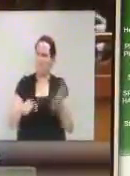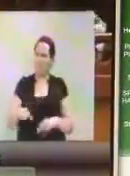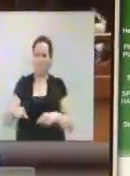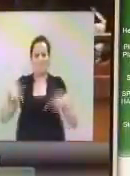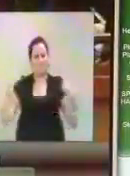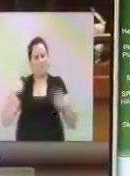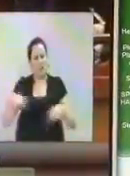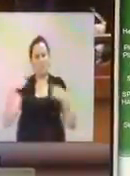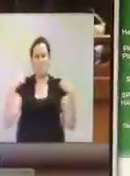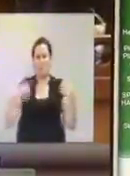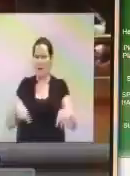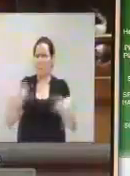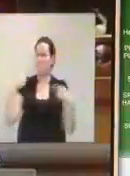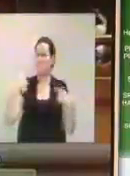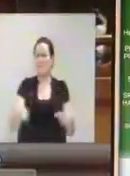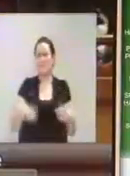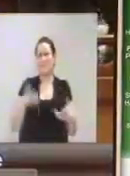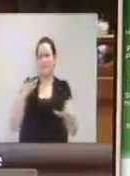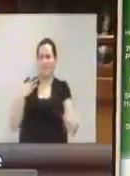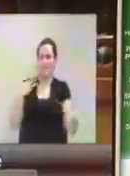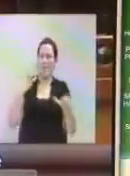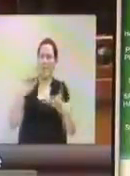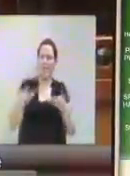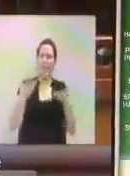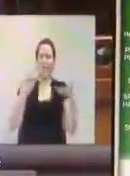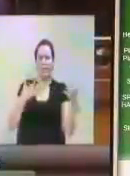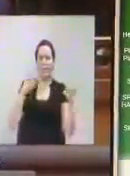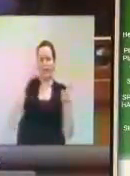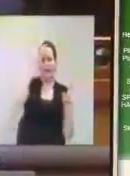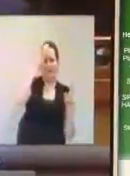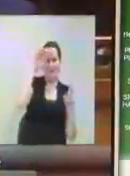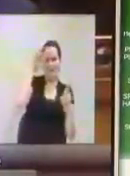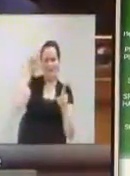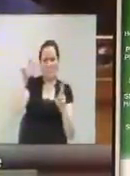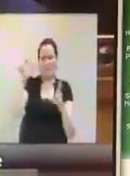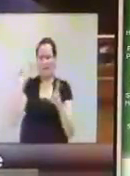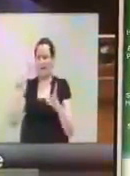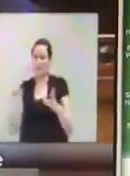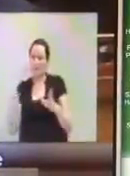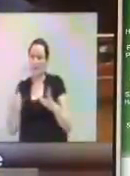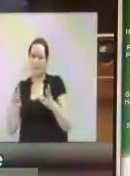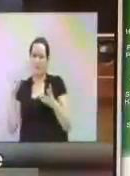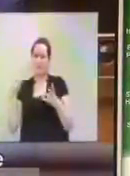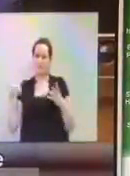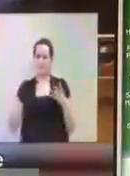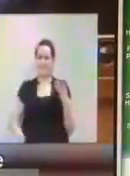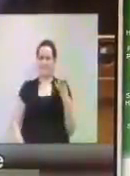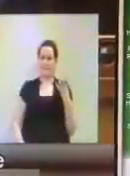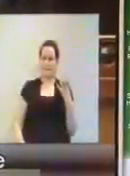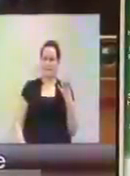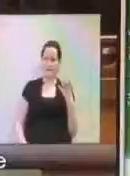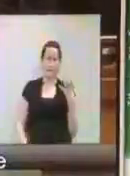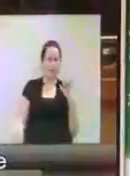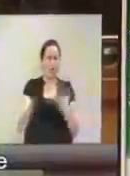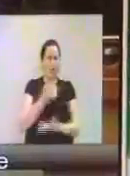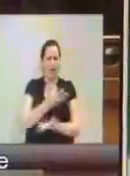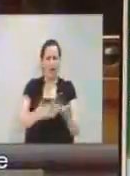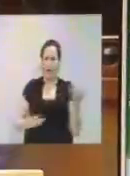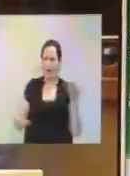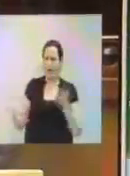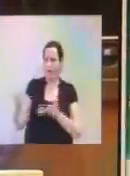debate and robust exchanges between government, public, labour and business. It was withdrawn